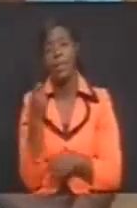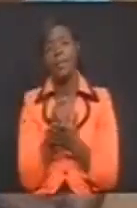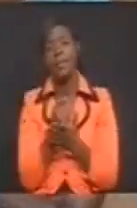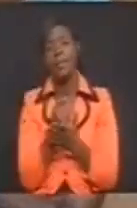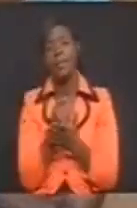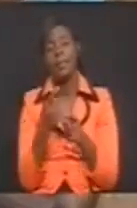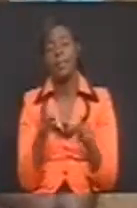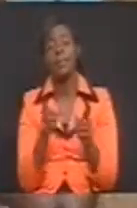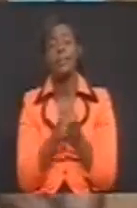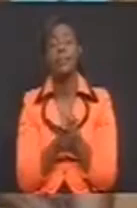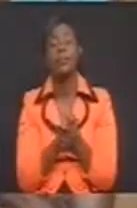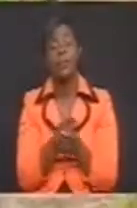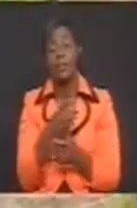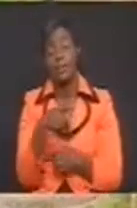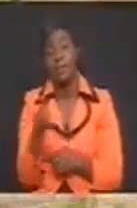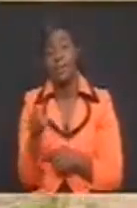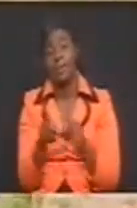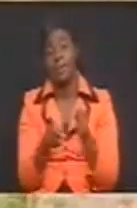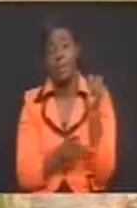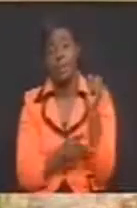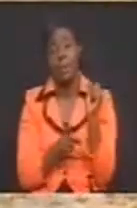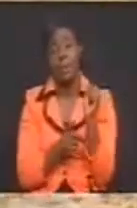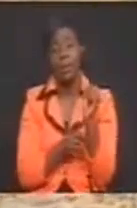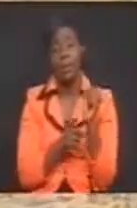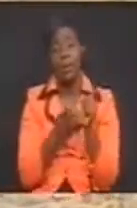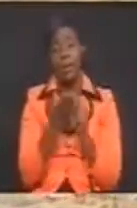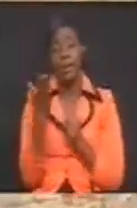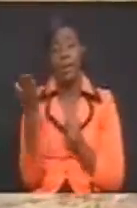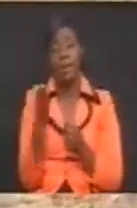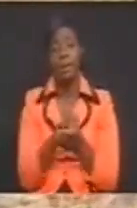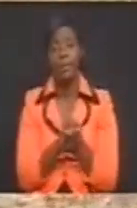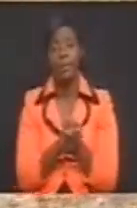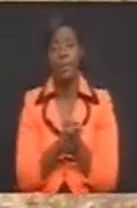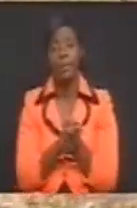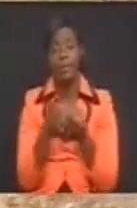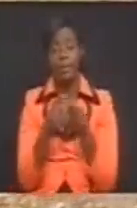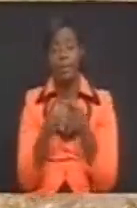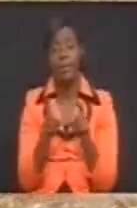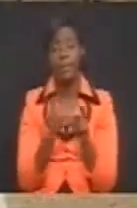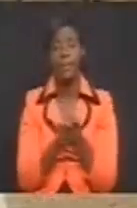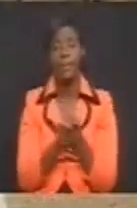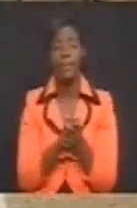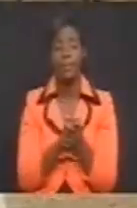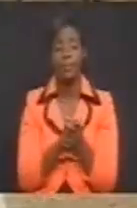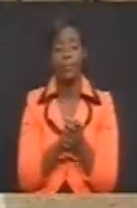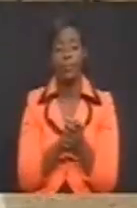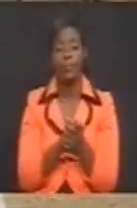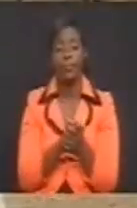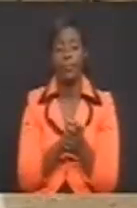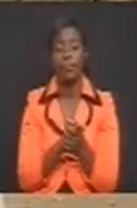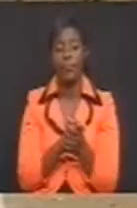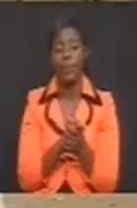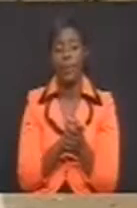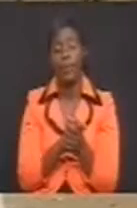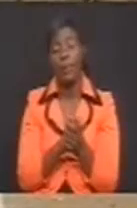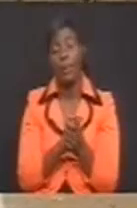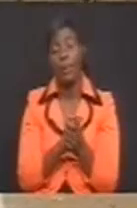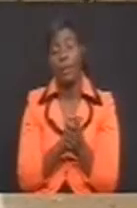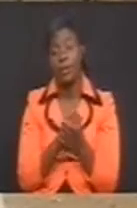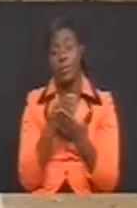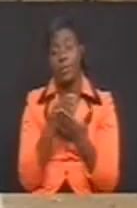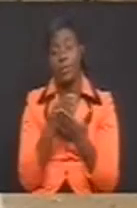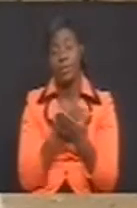Mzimba is one of the beneficiaries of Mzimba program. And this is a four-year program.